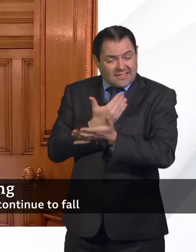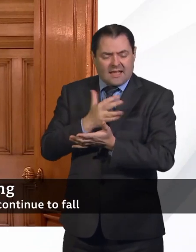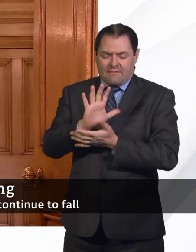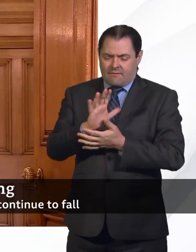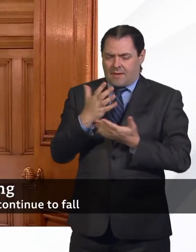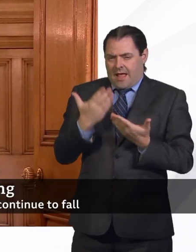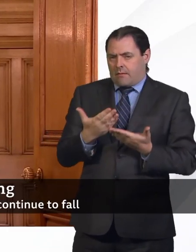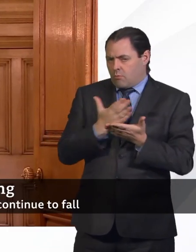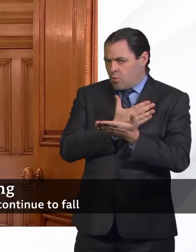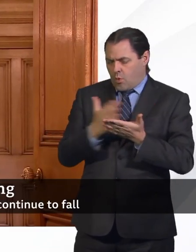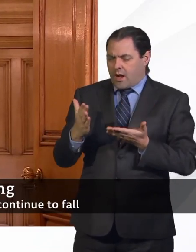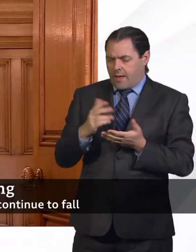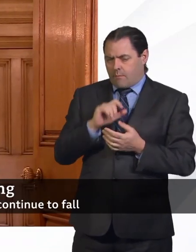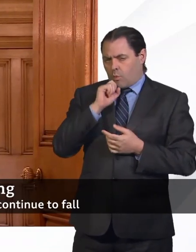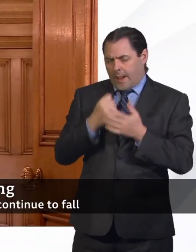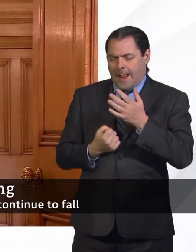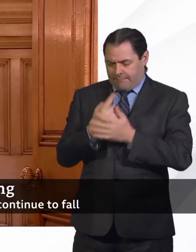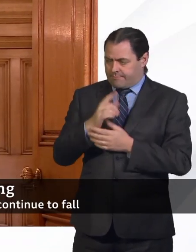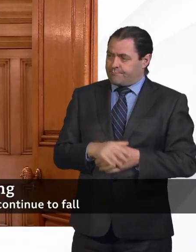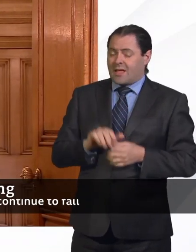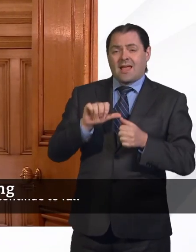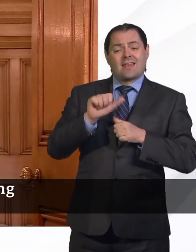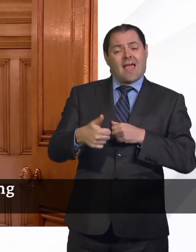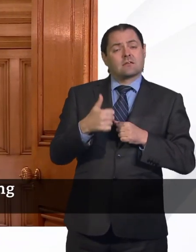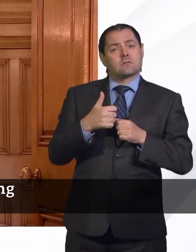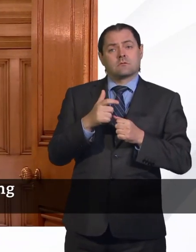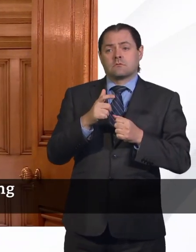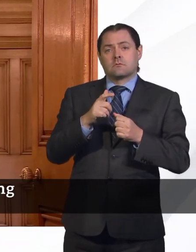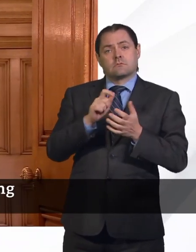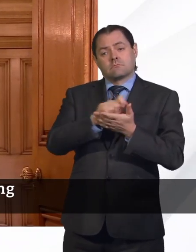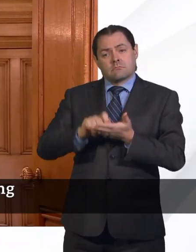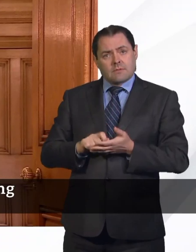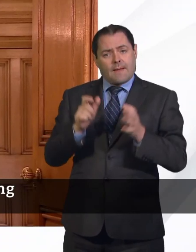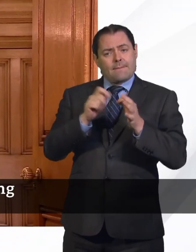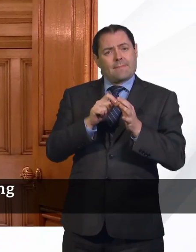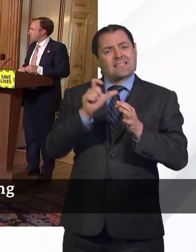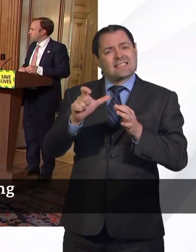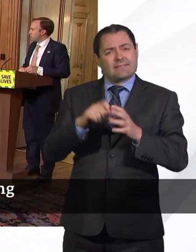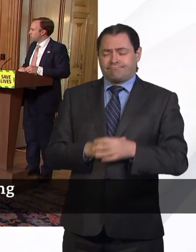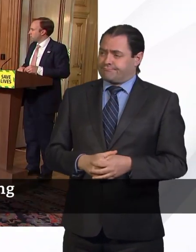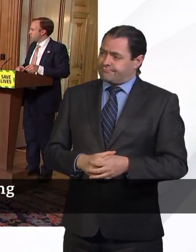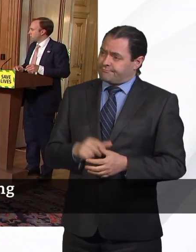Thanks very much. Questions from the media. If we go to Rhianna Croxford from the BBC. Rhianna.